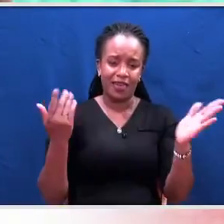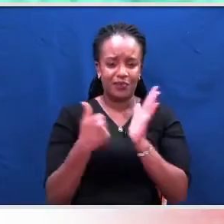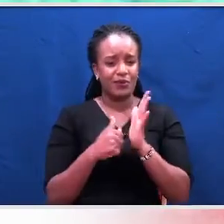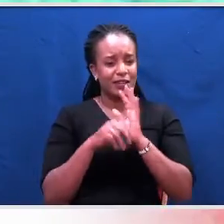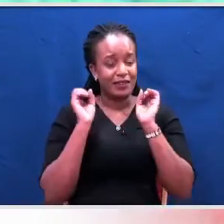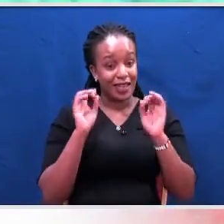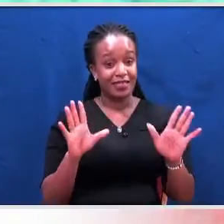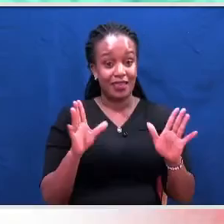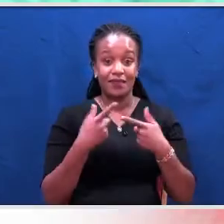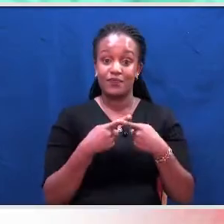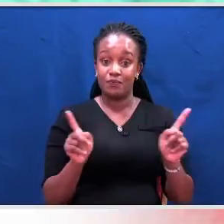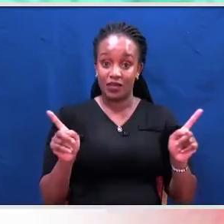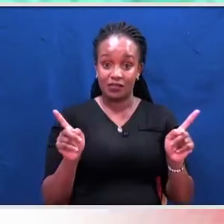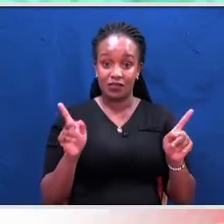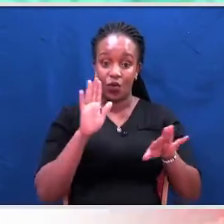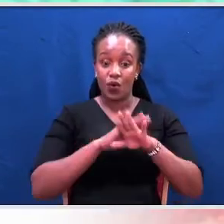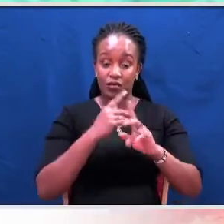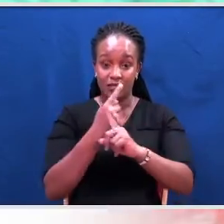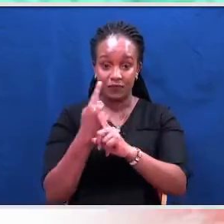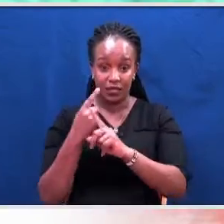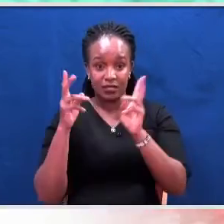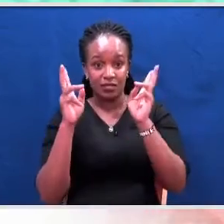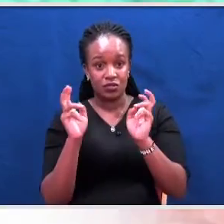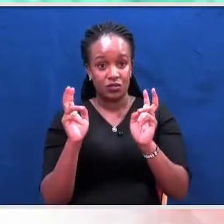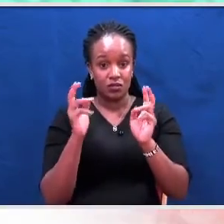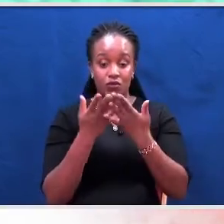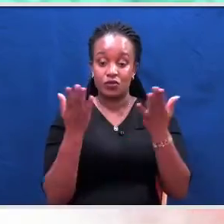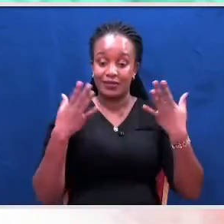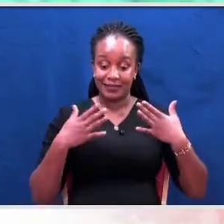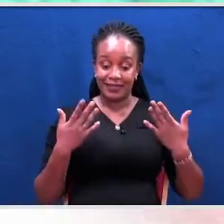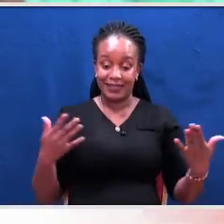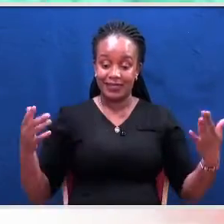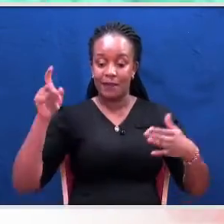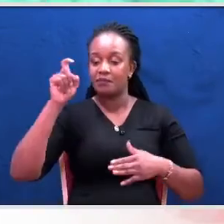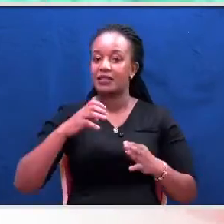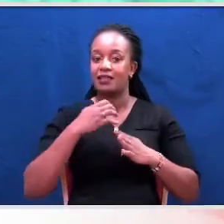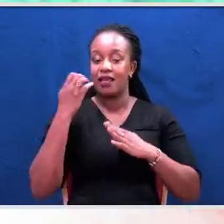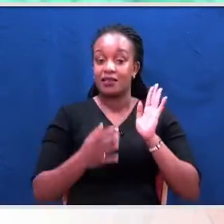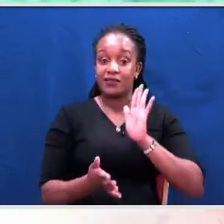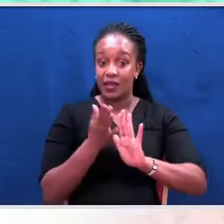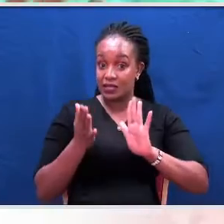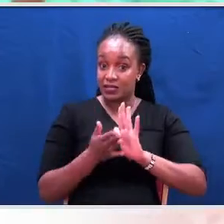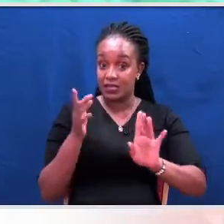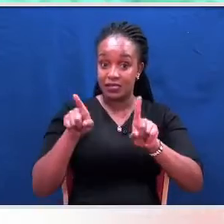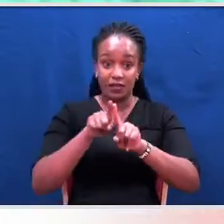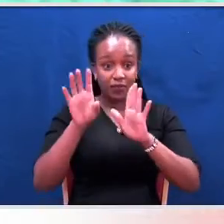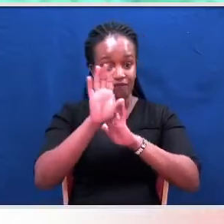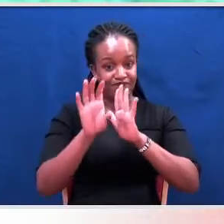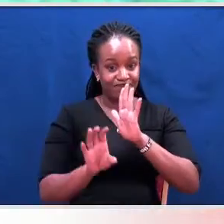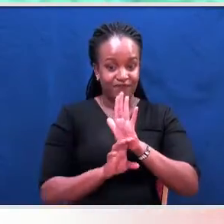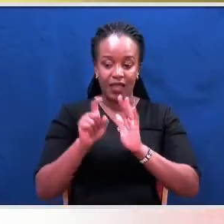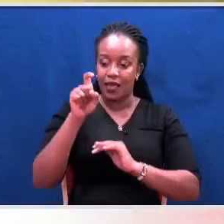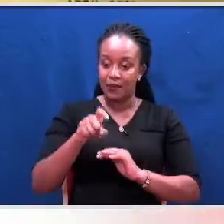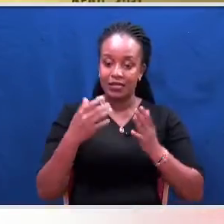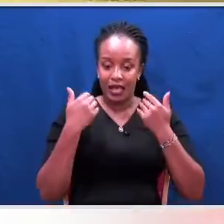terms of proper jurisdiction, I mean, they shouldn't waste anybody else's time. These things should end at this appellate level. And if they want to change the constitution, let them follow the